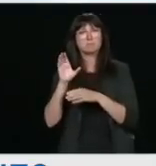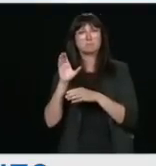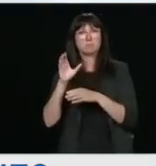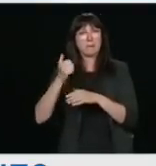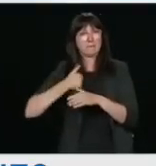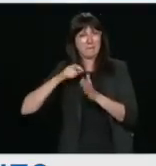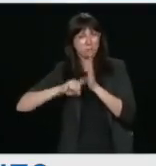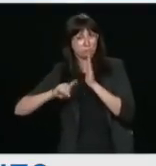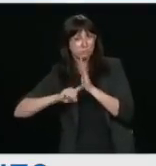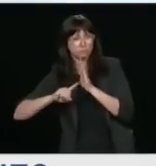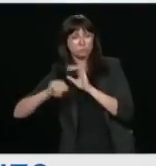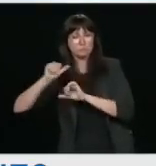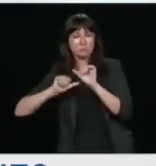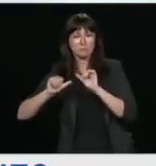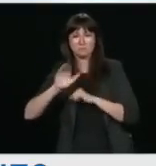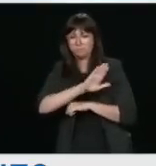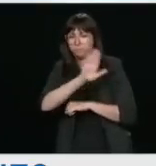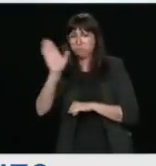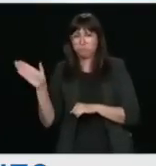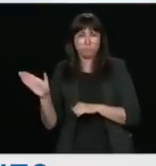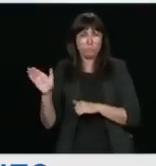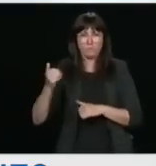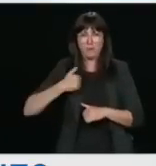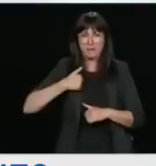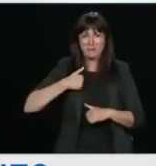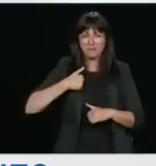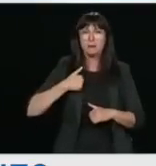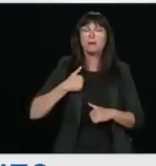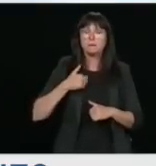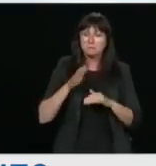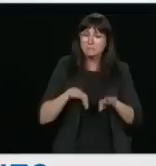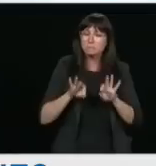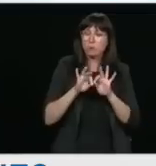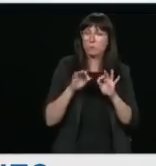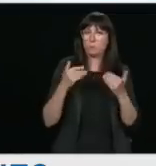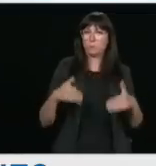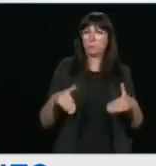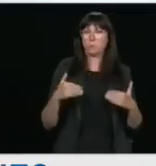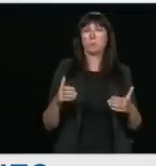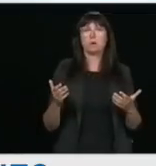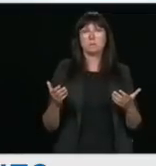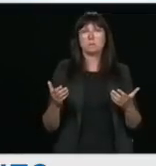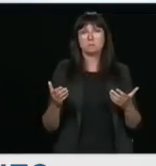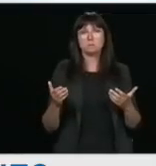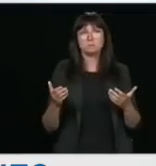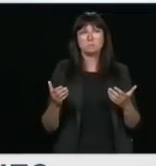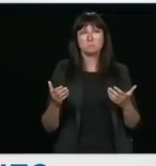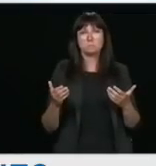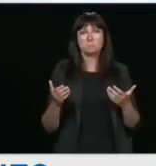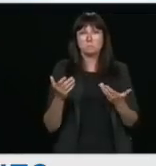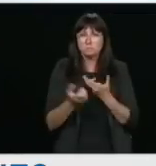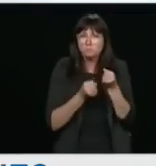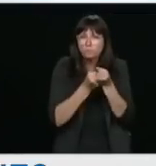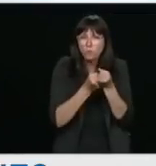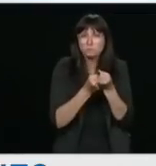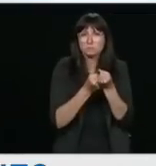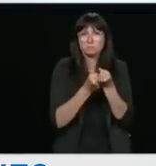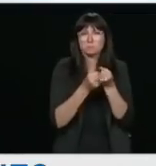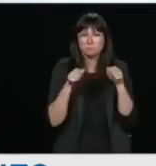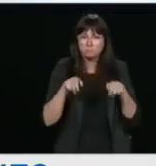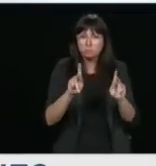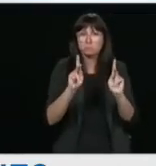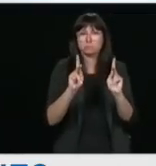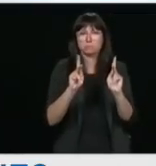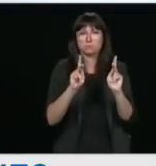across the country to ensure that we support and enable those researchers and those